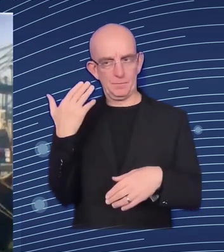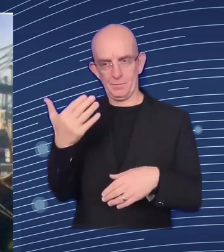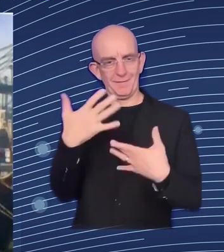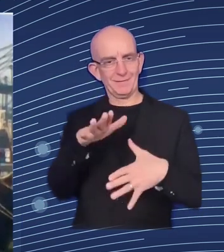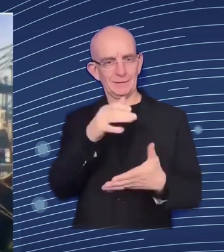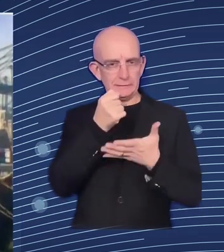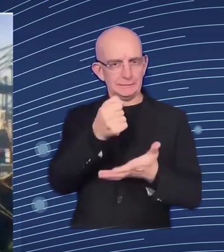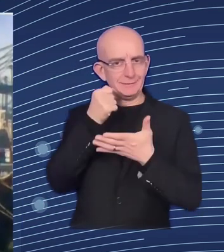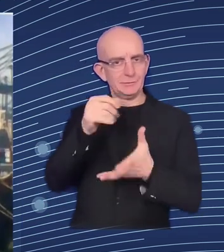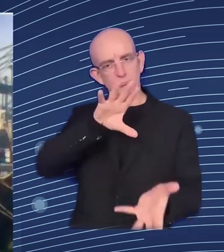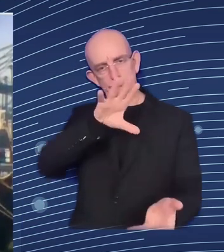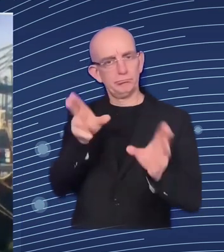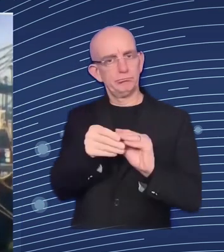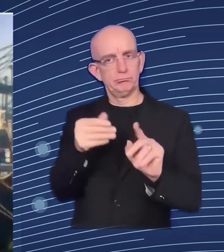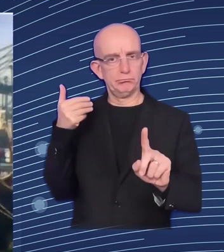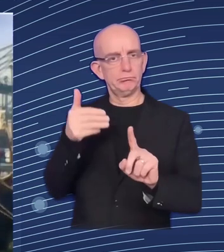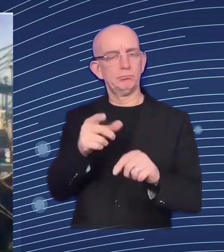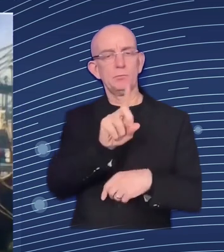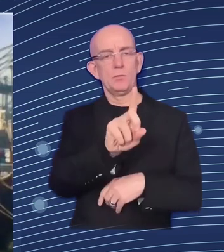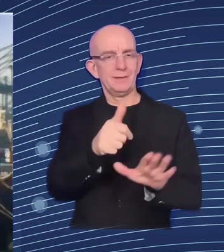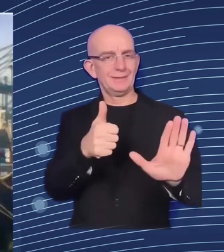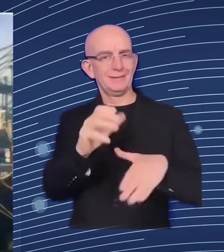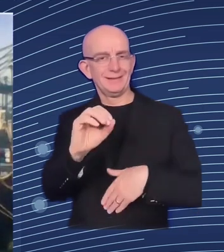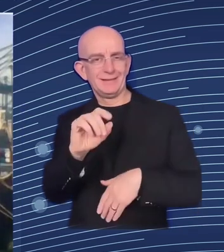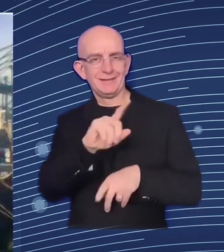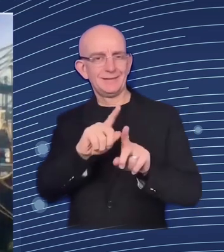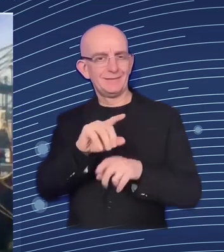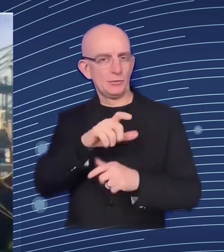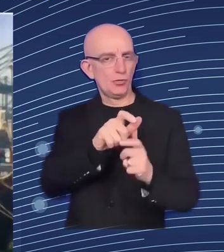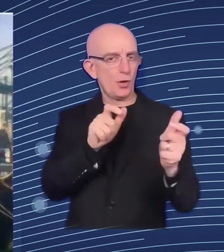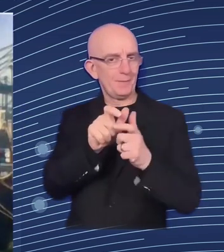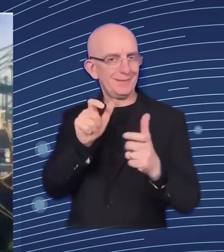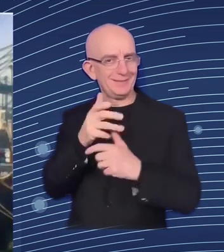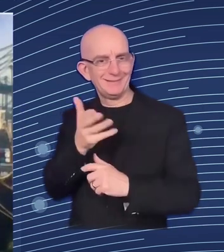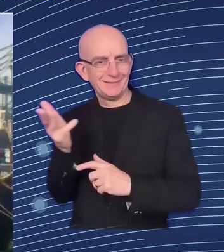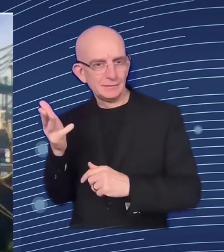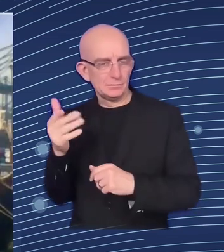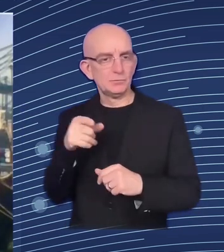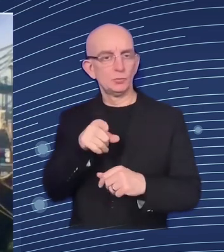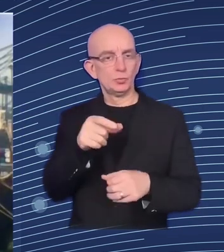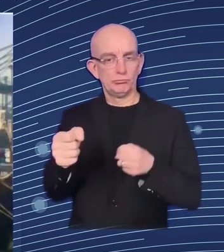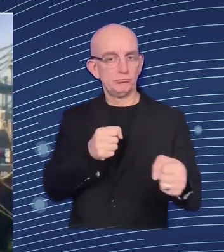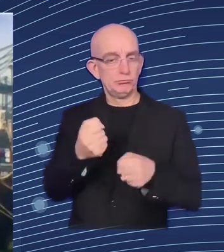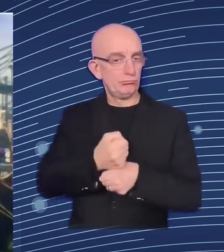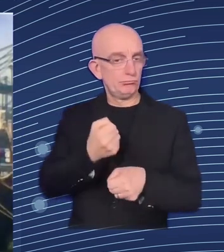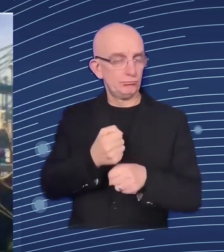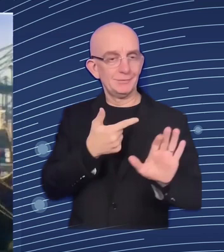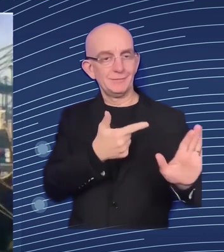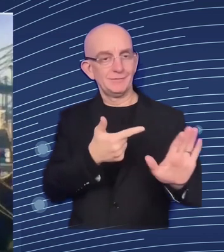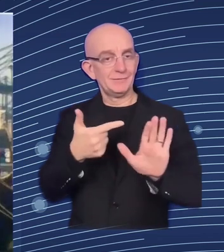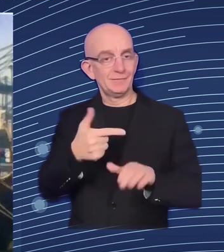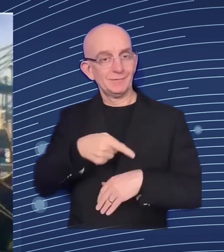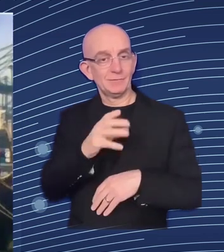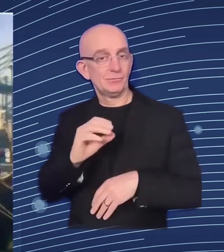000 people across the region so clearly a huge hugely important player um and earlier on when we spoke you said that your investments